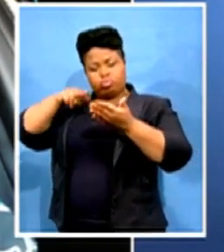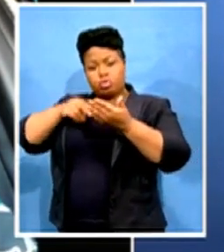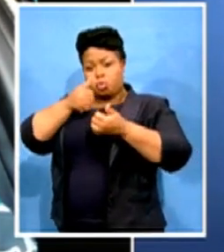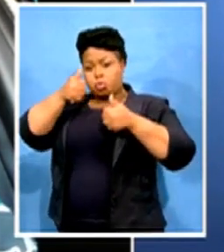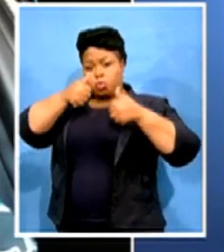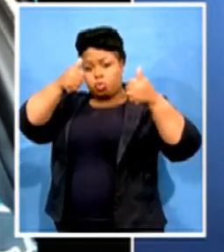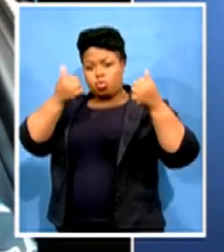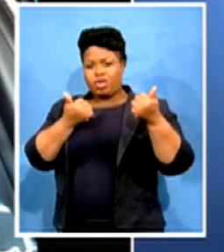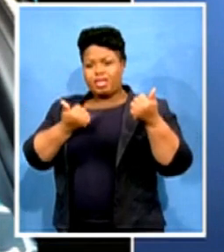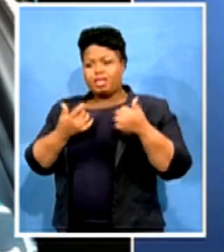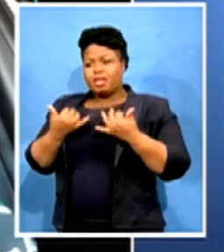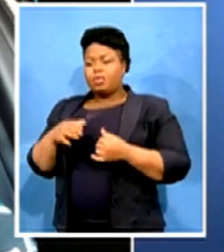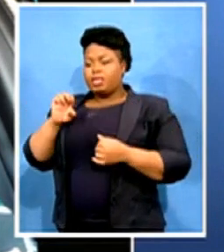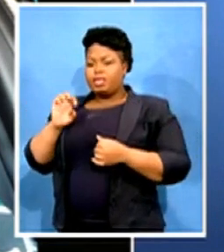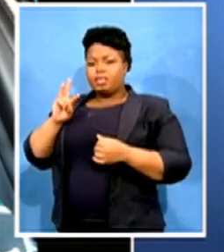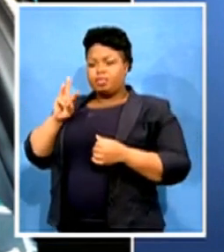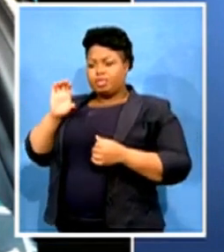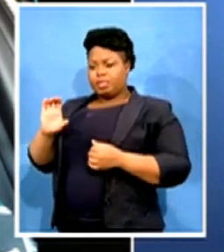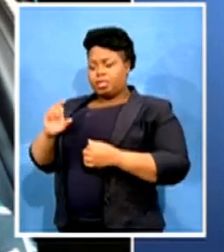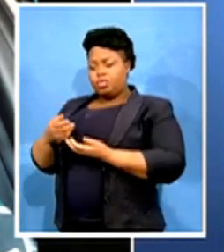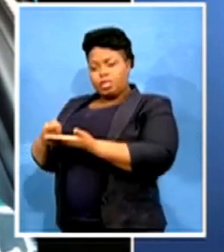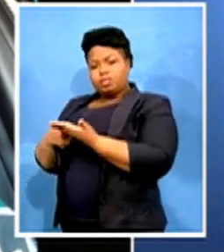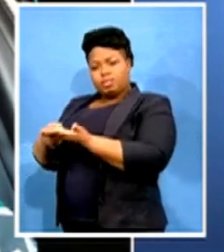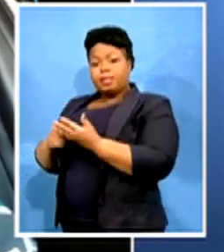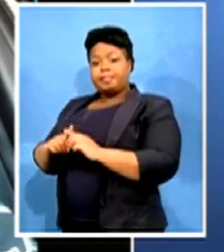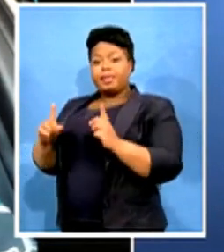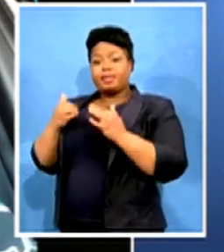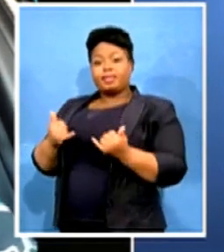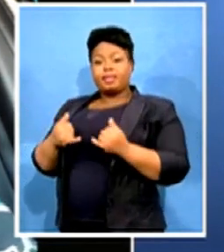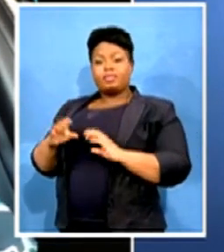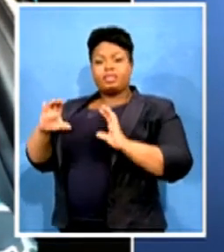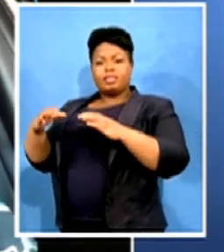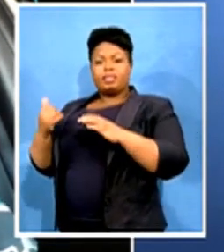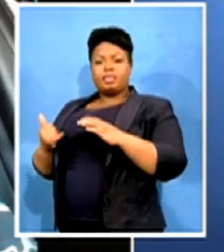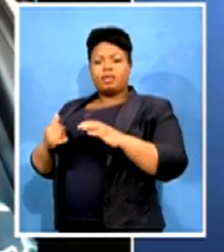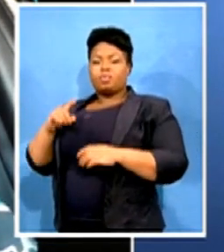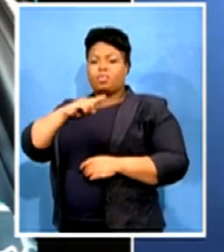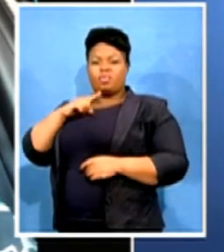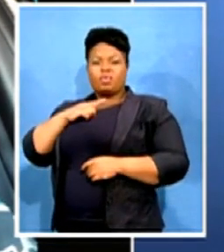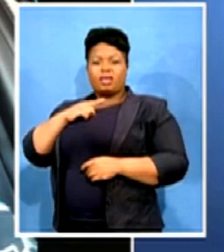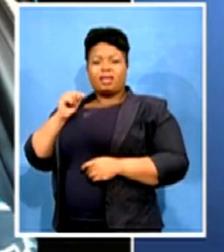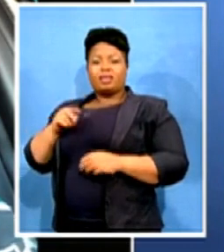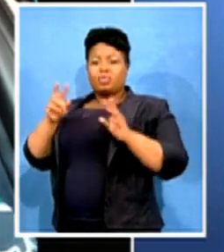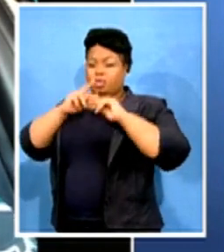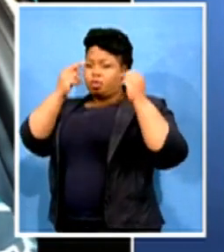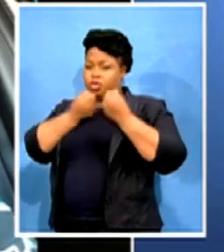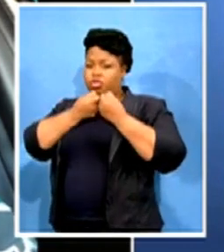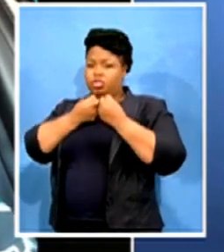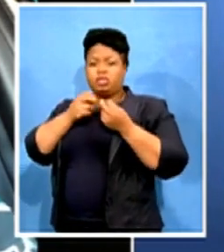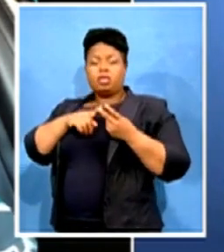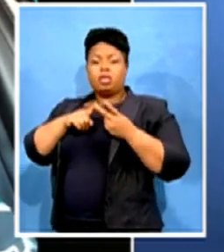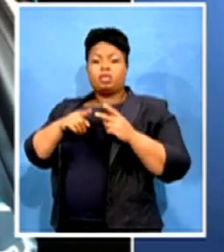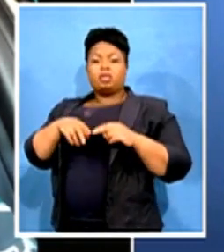but actually the position of the league that we have communicated with our National Executive Committee of the Women's League and that